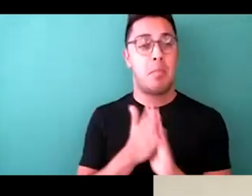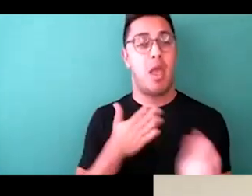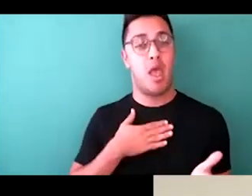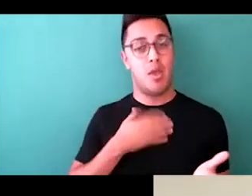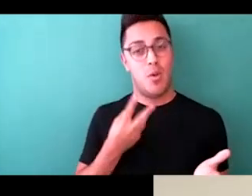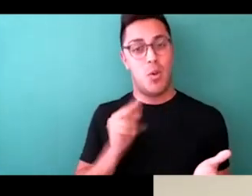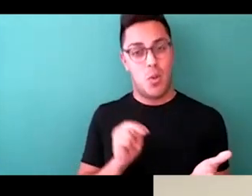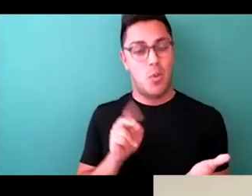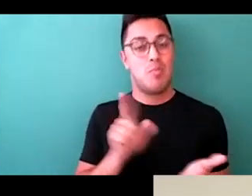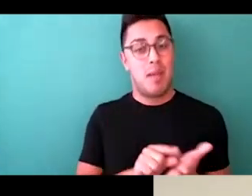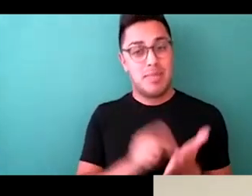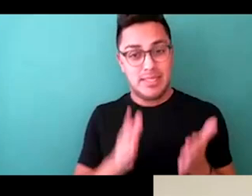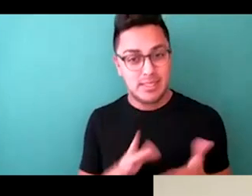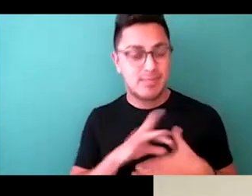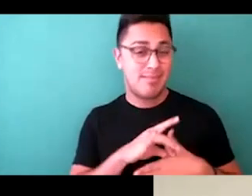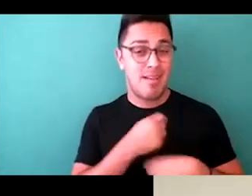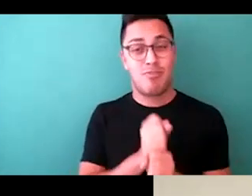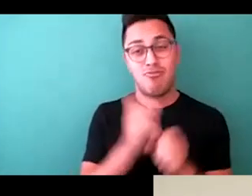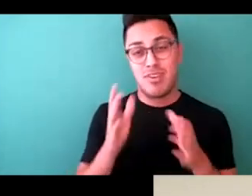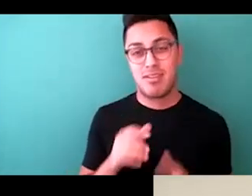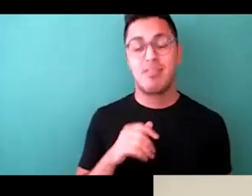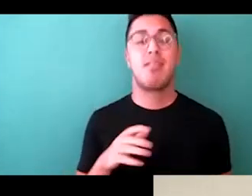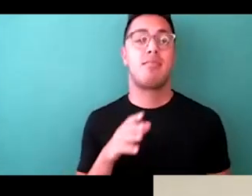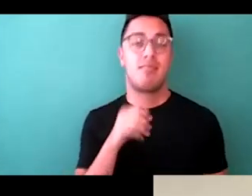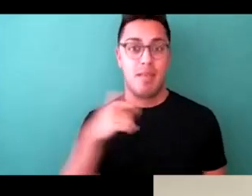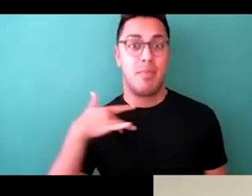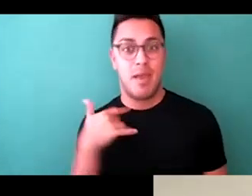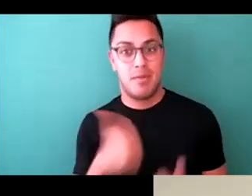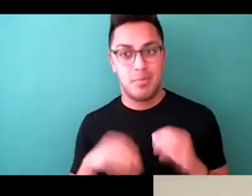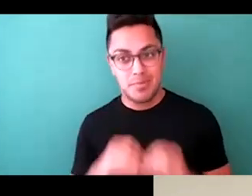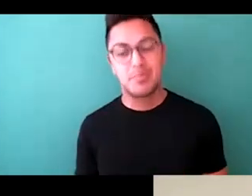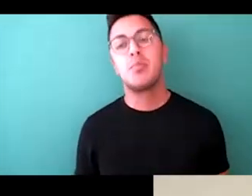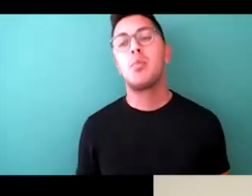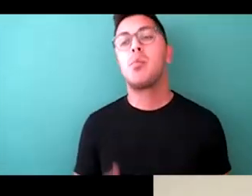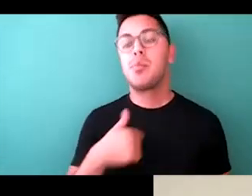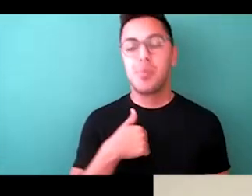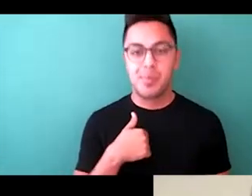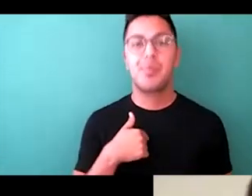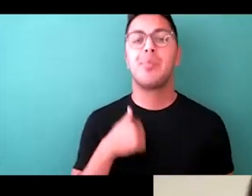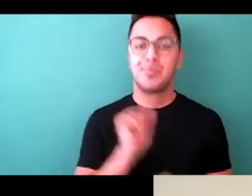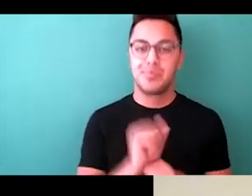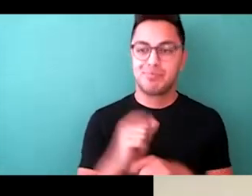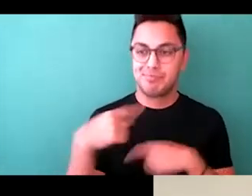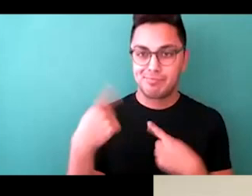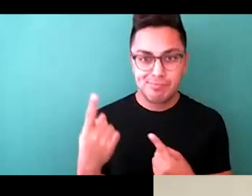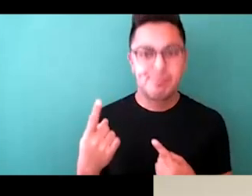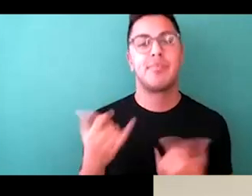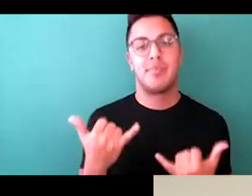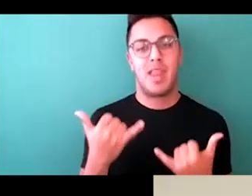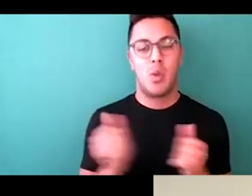brand as a content creator, not the model. And three years in, I've worked with brands like Tommy Hilfiger, thanks to Mindy,